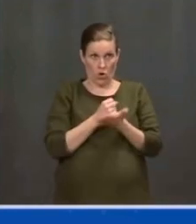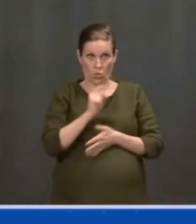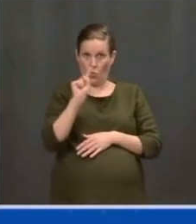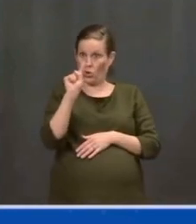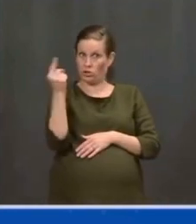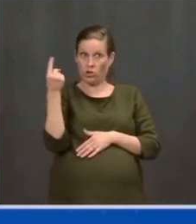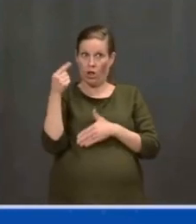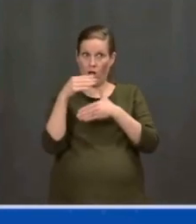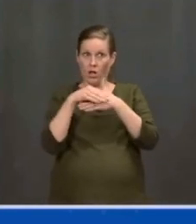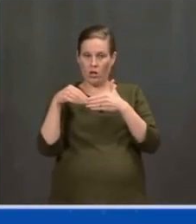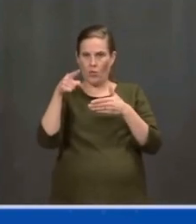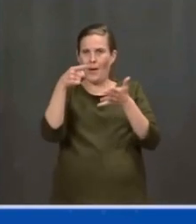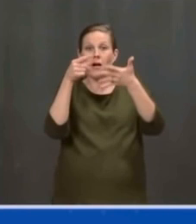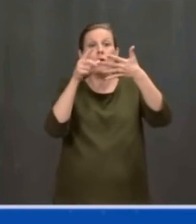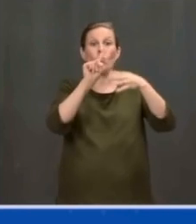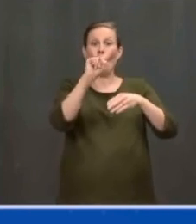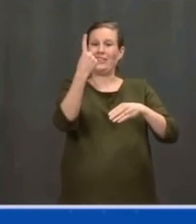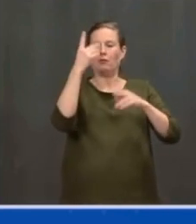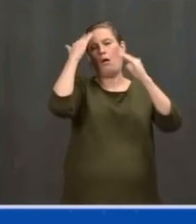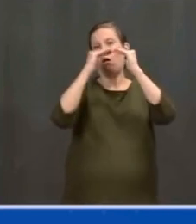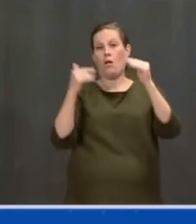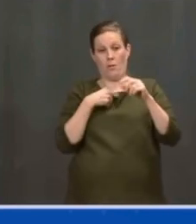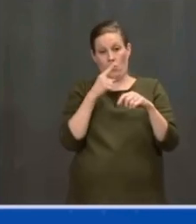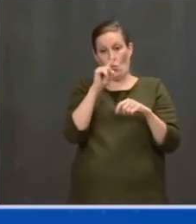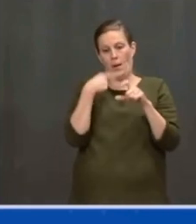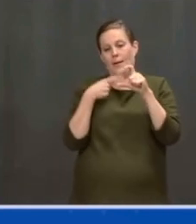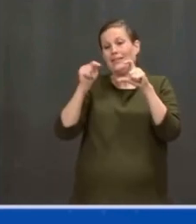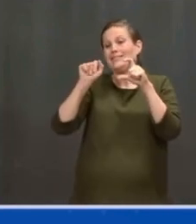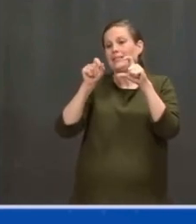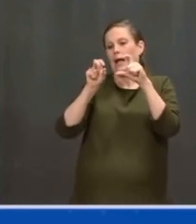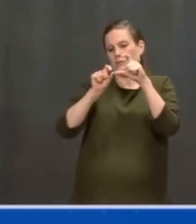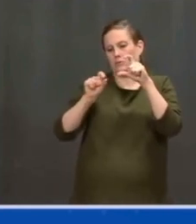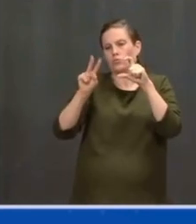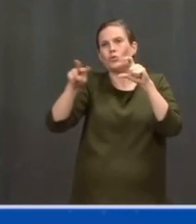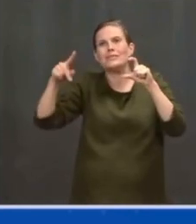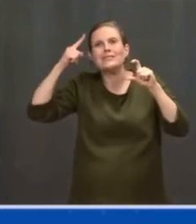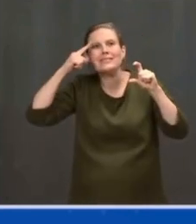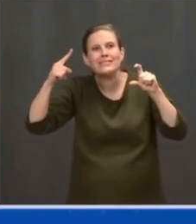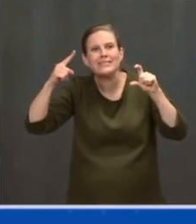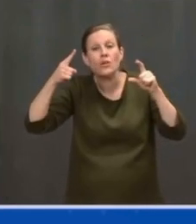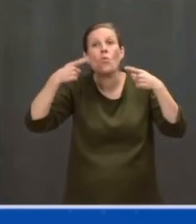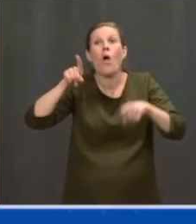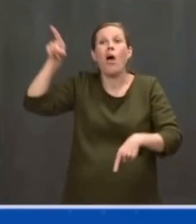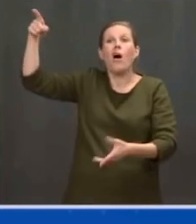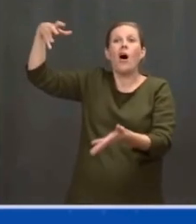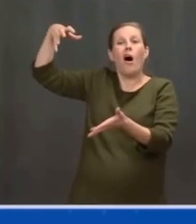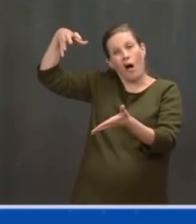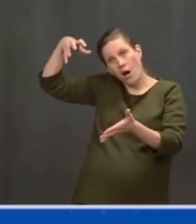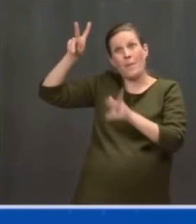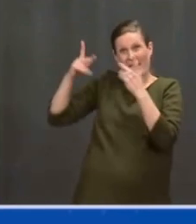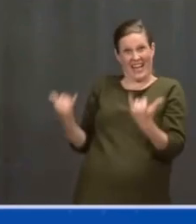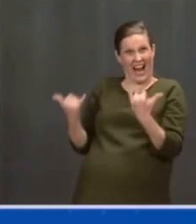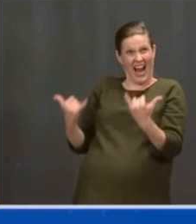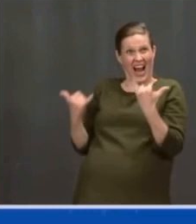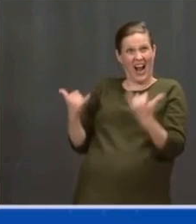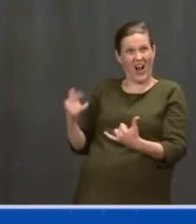corporation that builds a factory abroad, brings it home and sells it, they pay nothing at all.